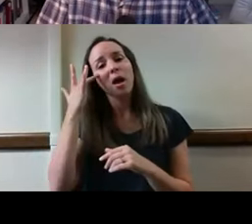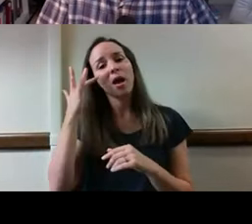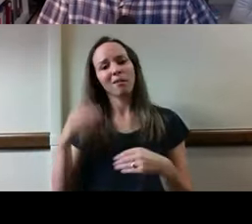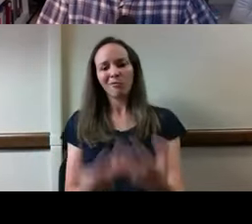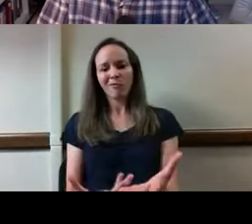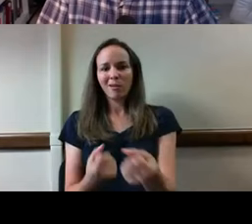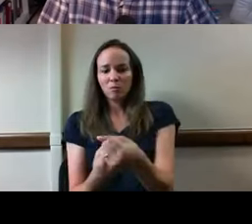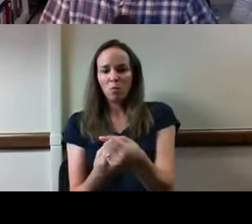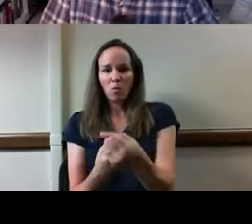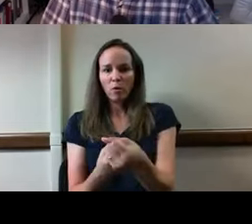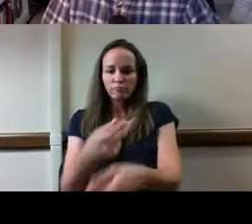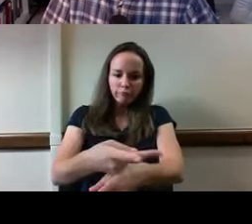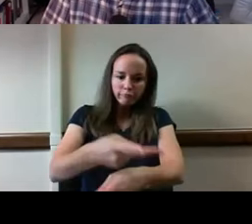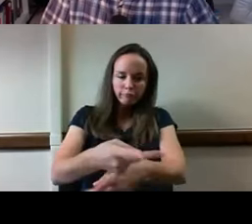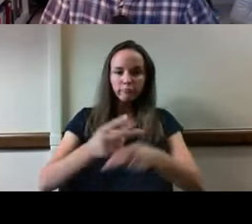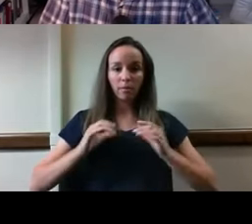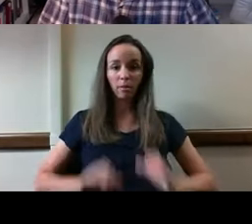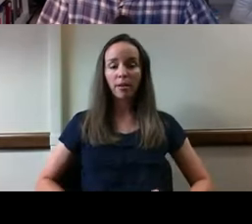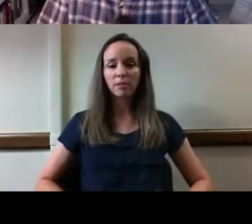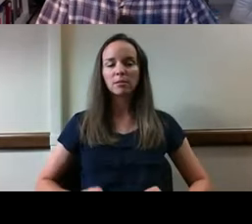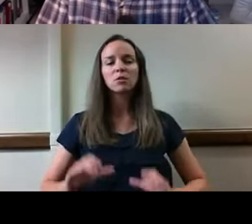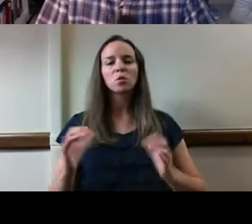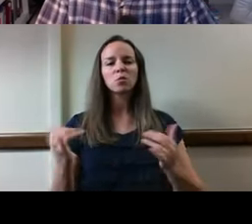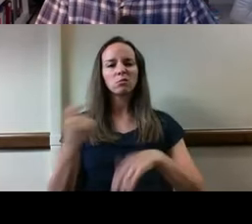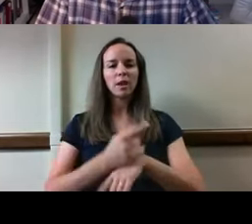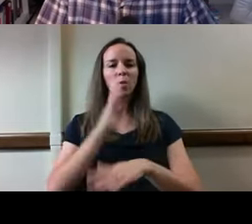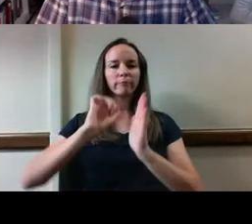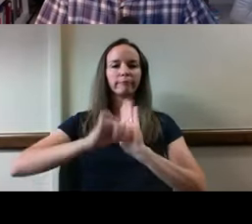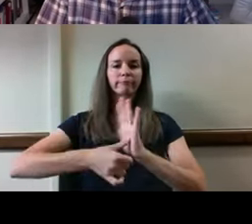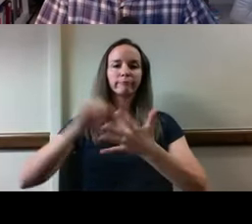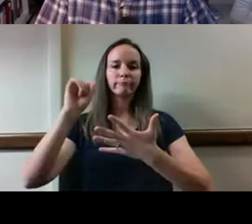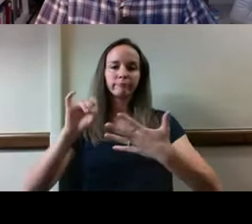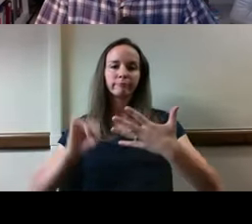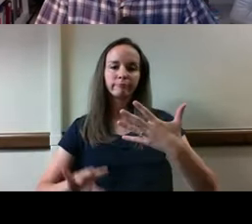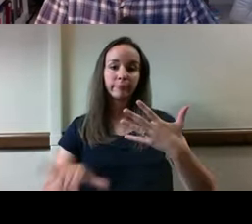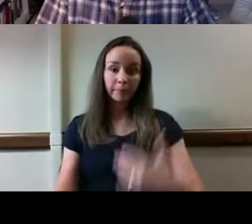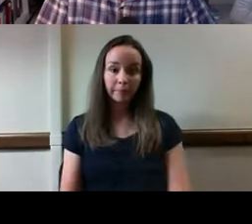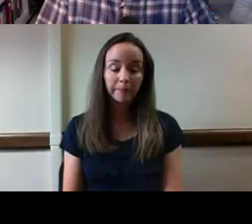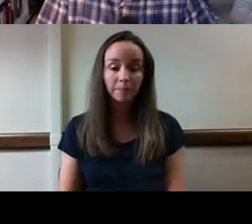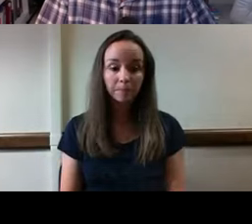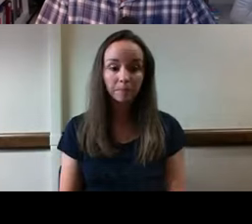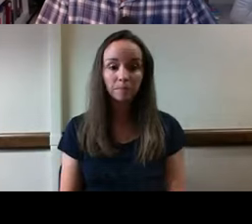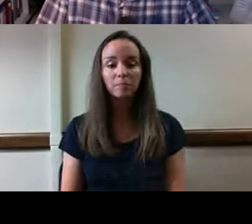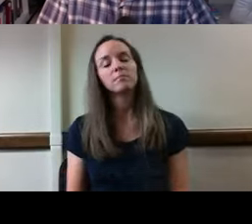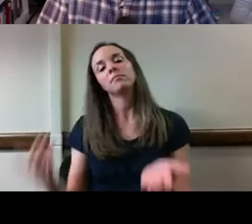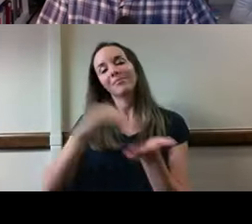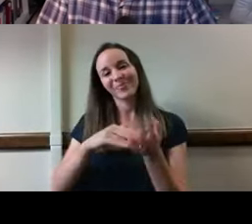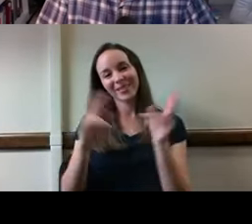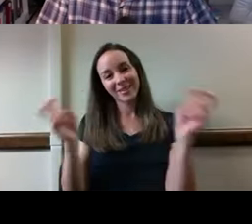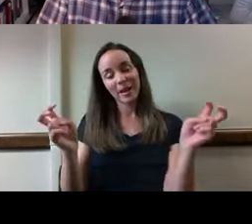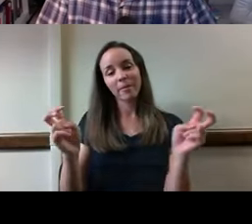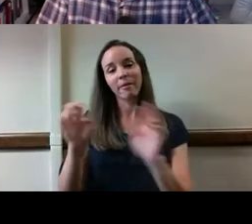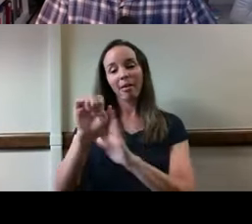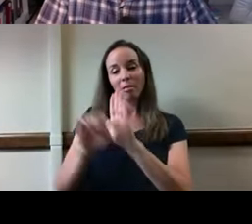we do provide to our clients. And that's really what I want to talk about today. Ethical considerations and